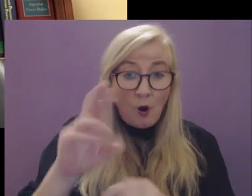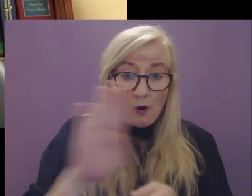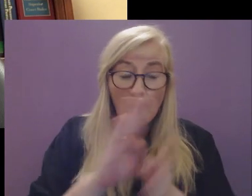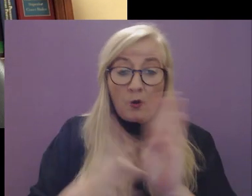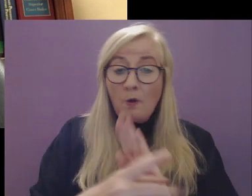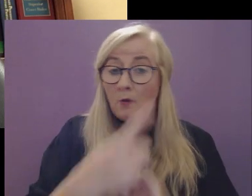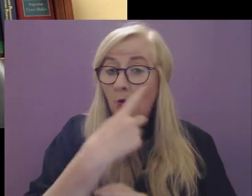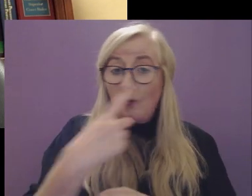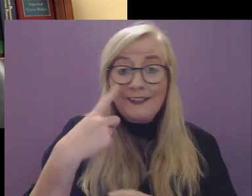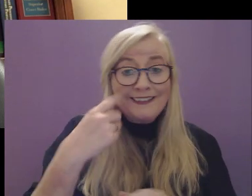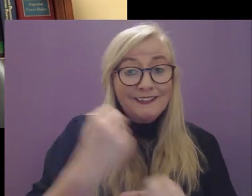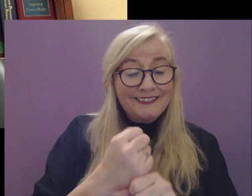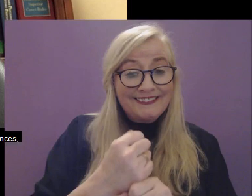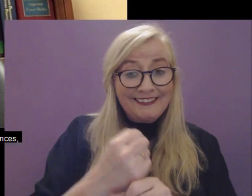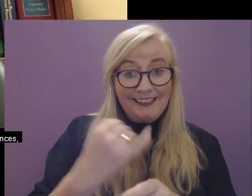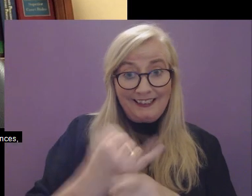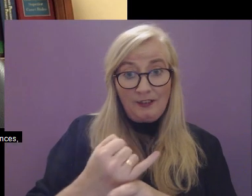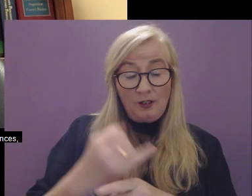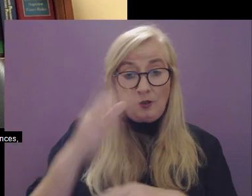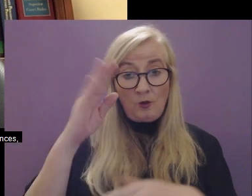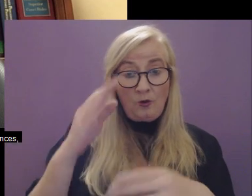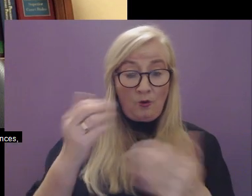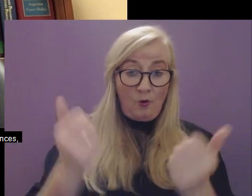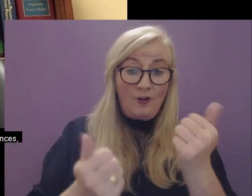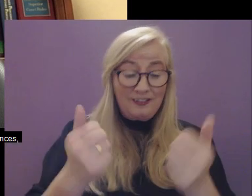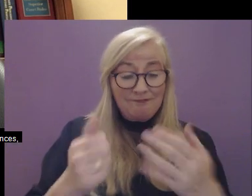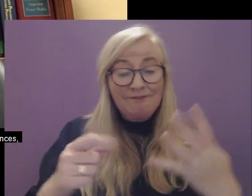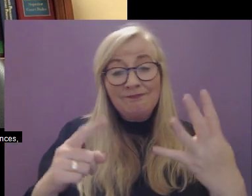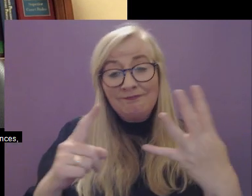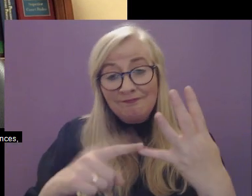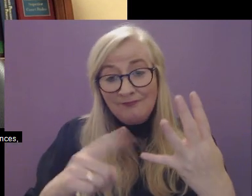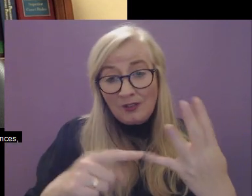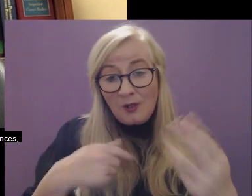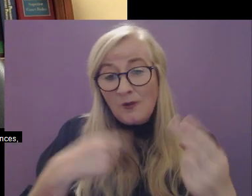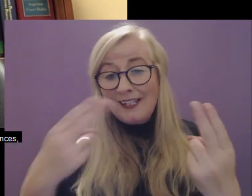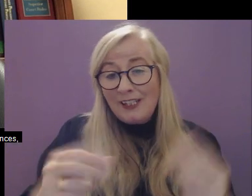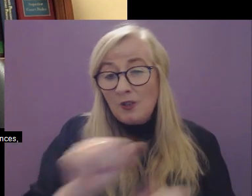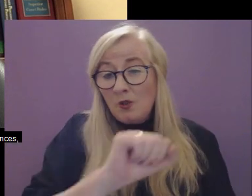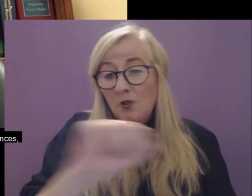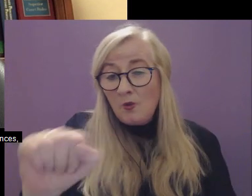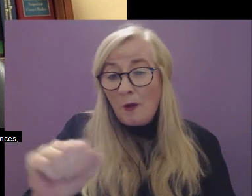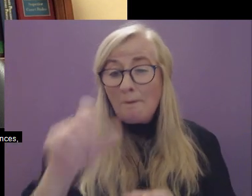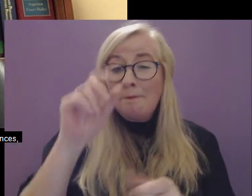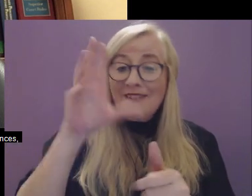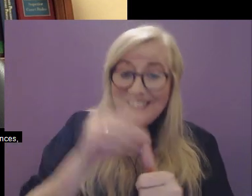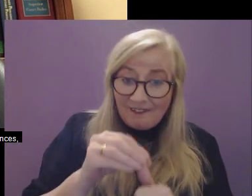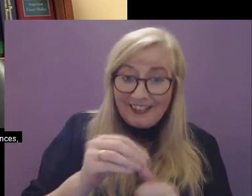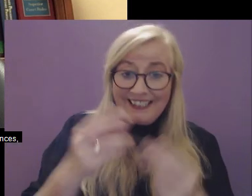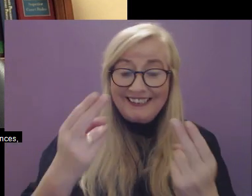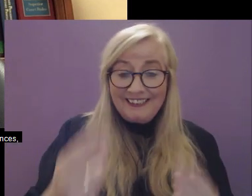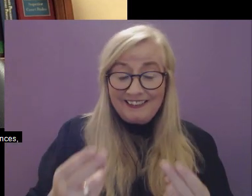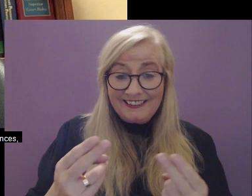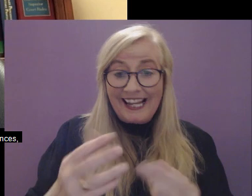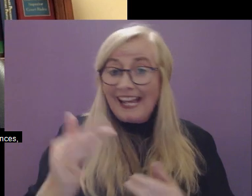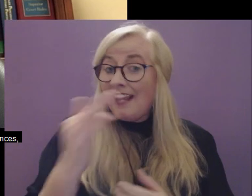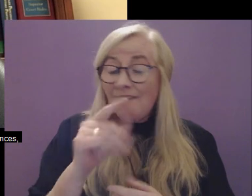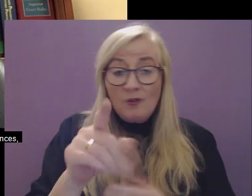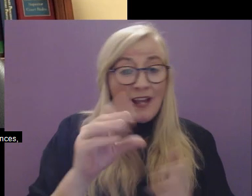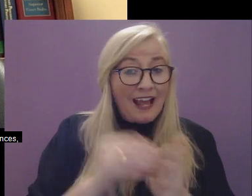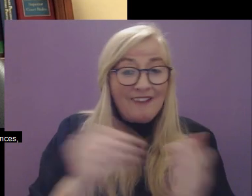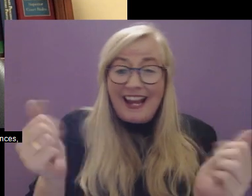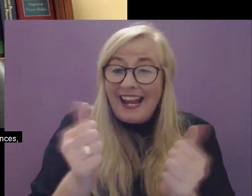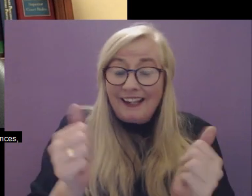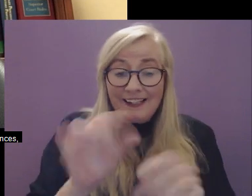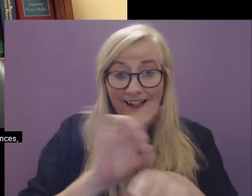to act as a witness in court. Fourth, we need to take your specific needs and requirements into account if you have